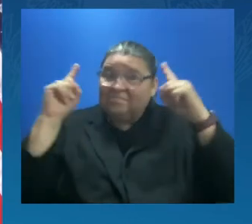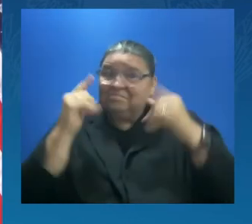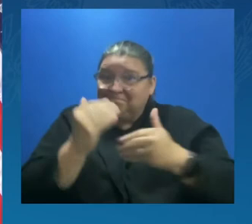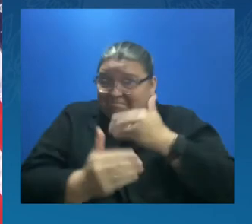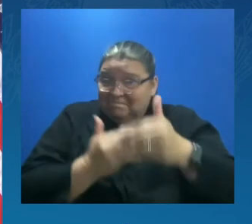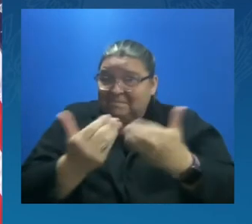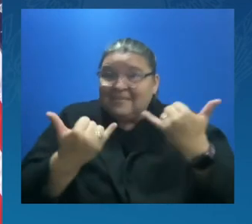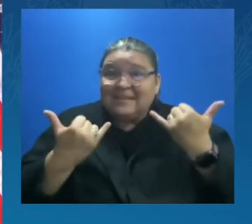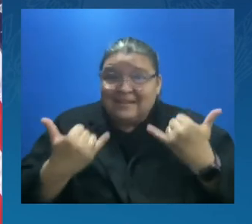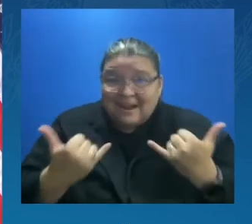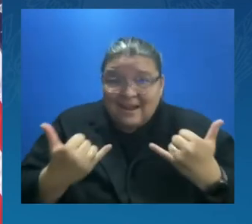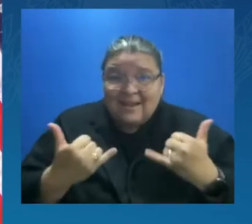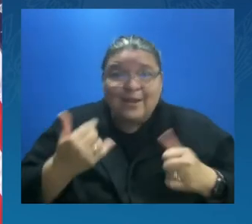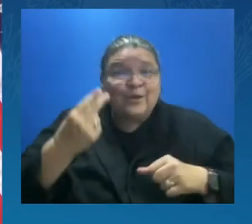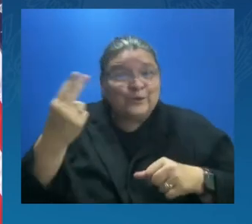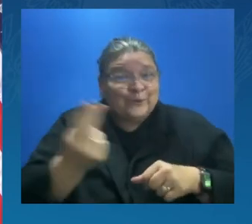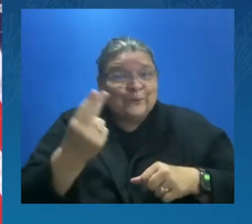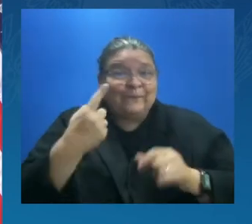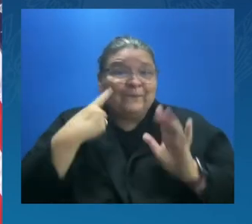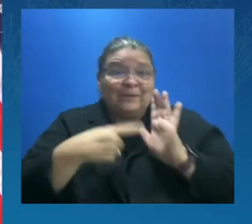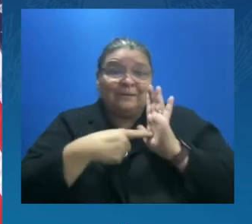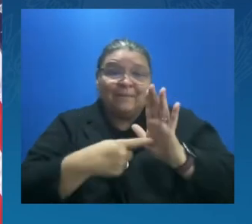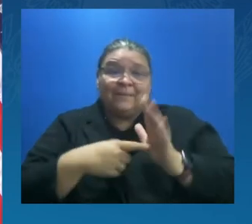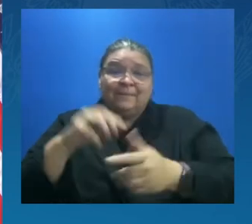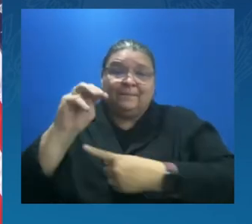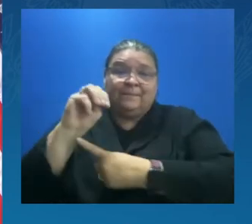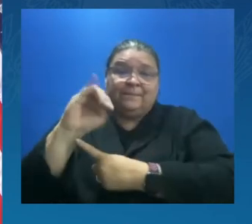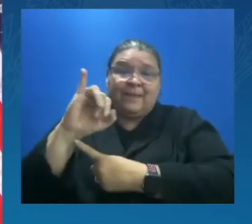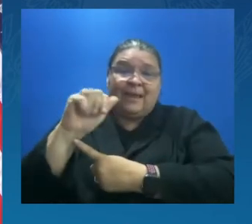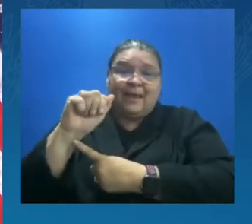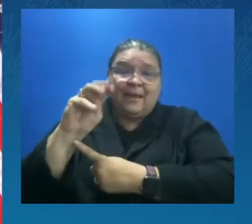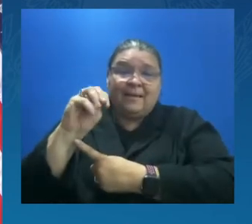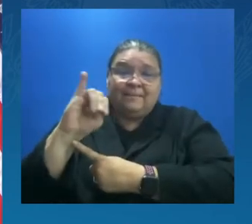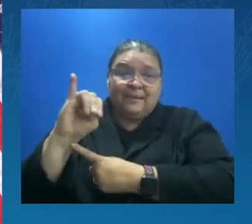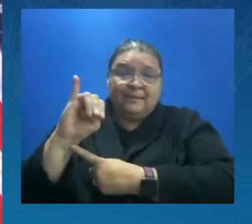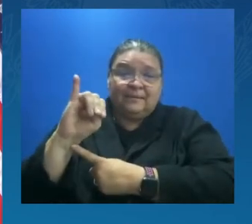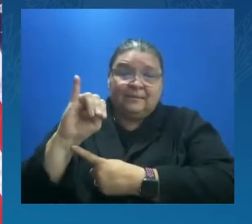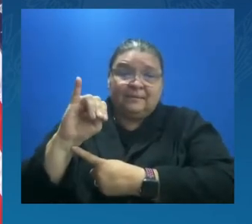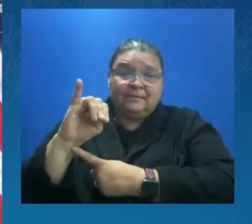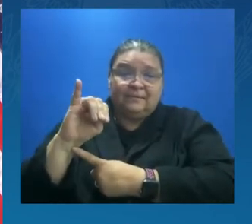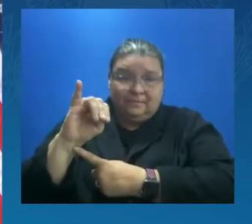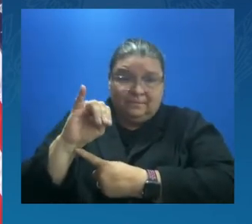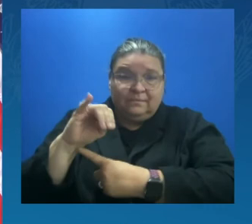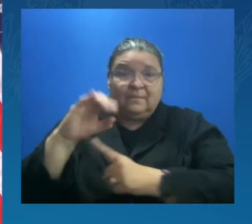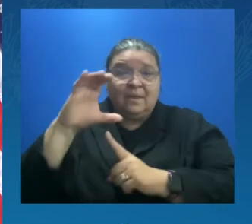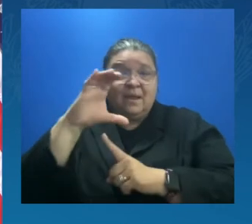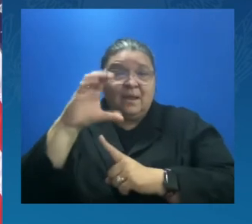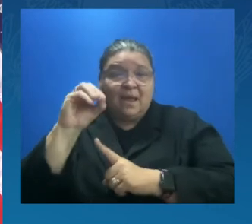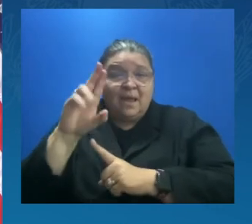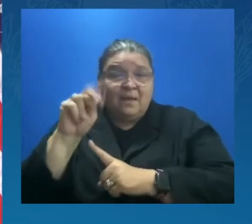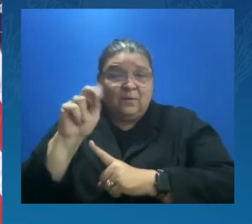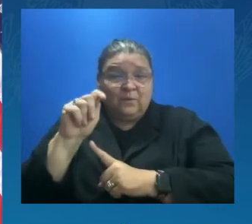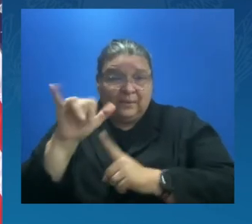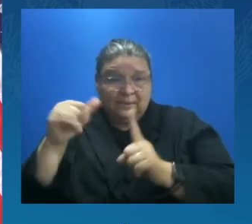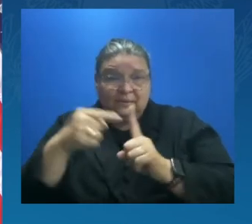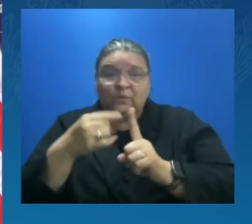in Miami-Dade County, public schools will soon have 50 electric school buses on the roads.